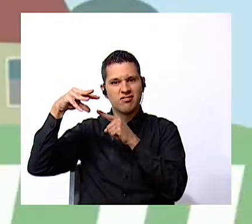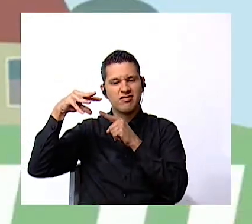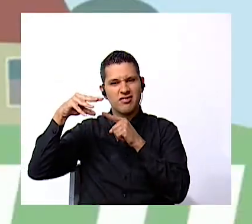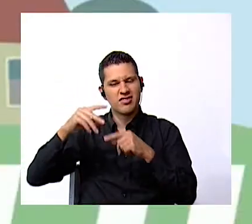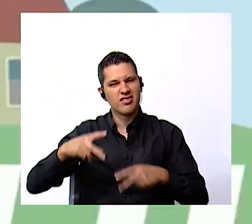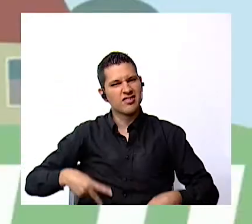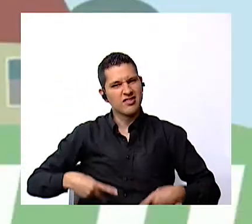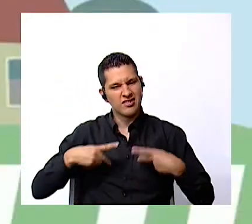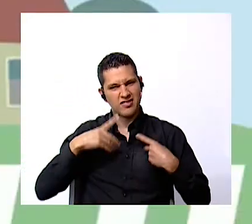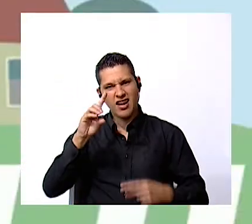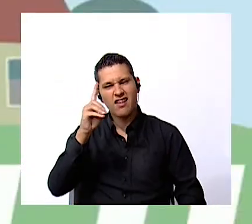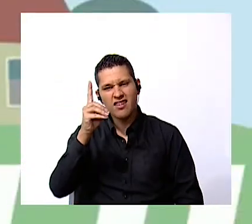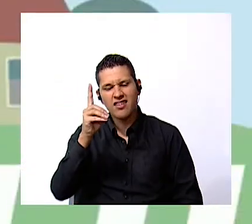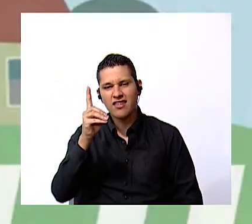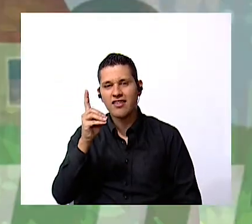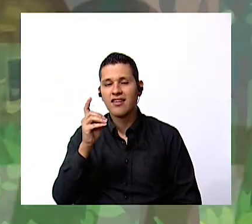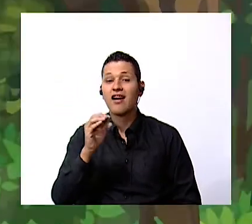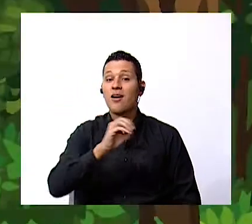farm